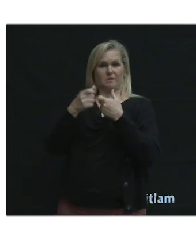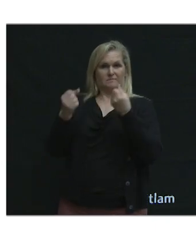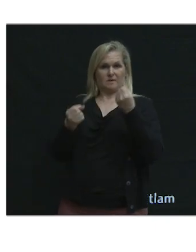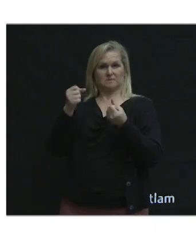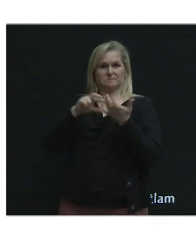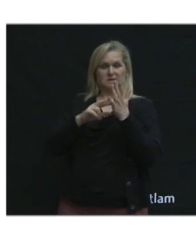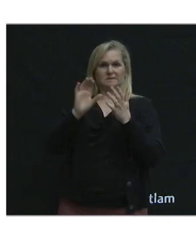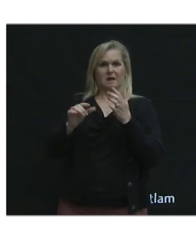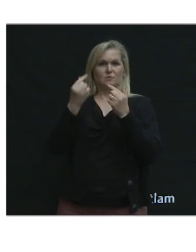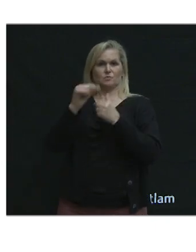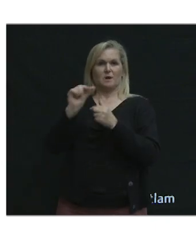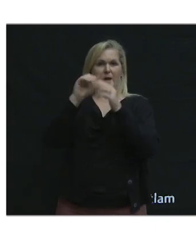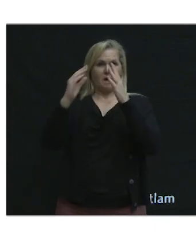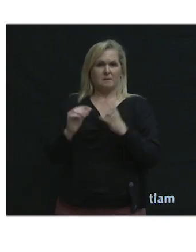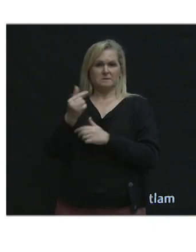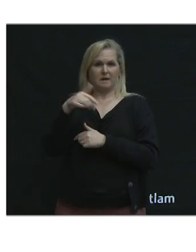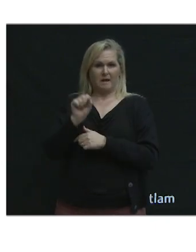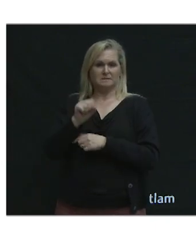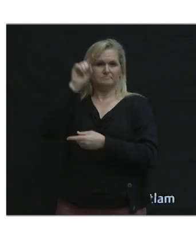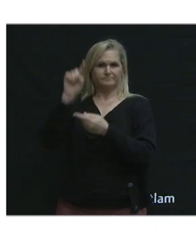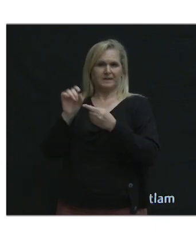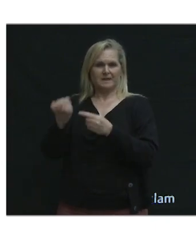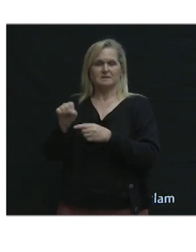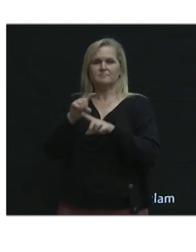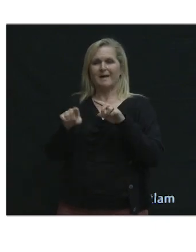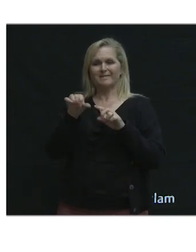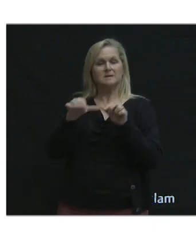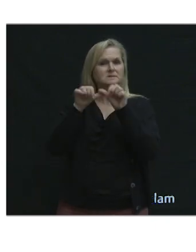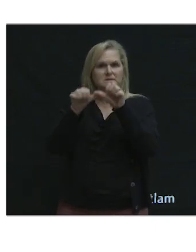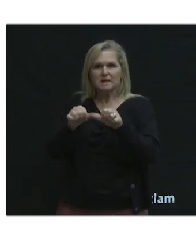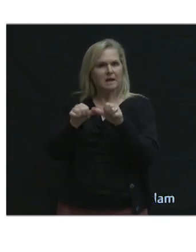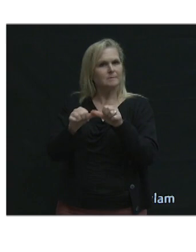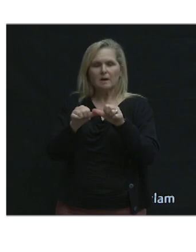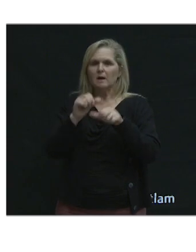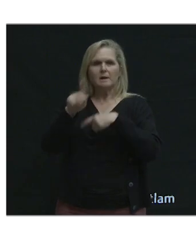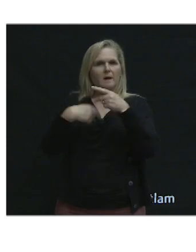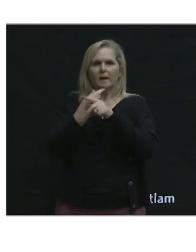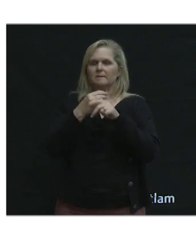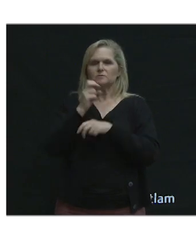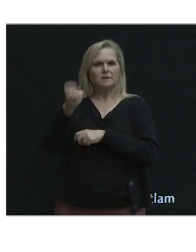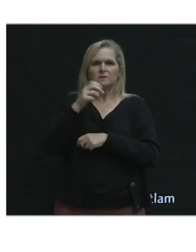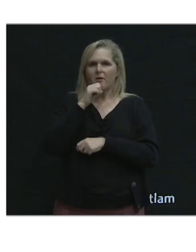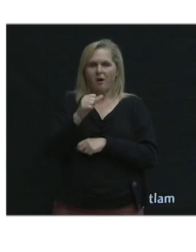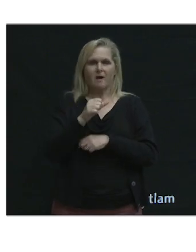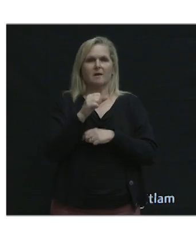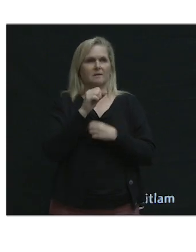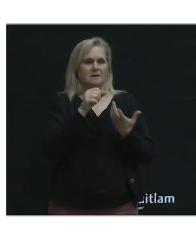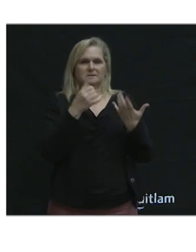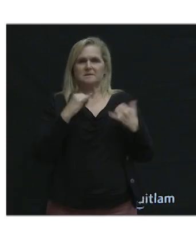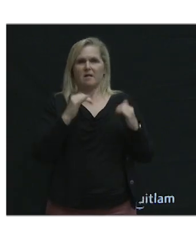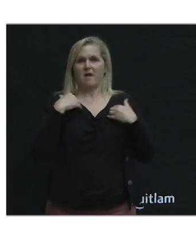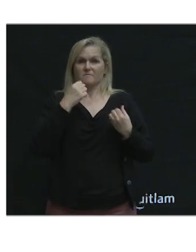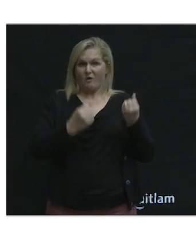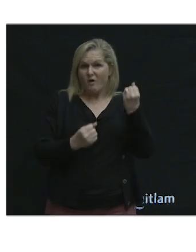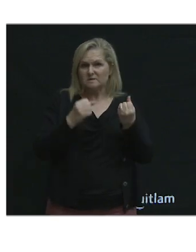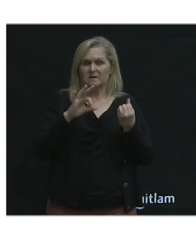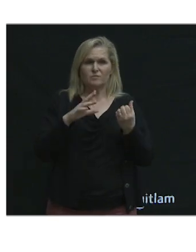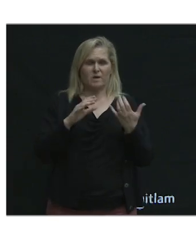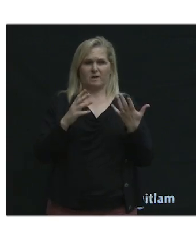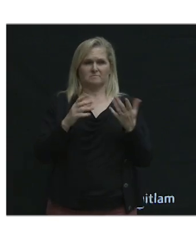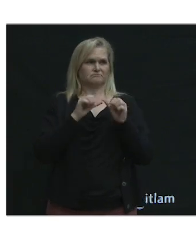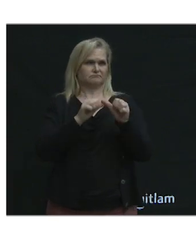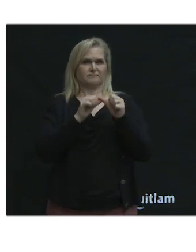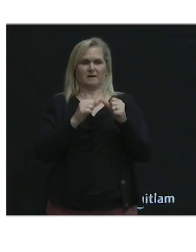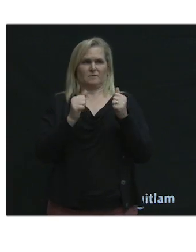gases, they are not considered a sustainable transportation mode. They are still cars, and if we carry on with the business